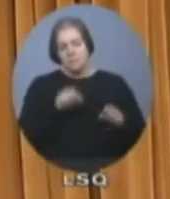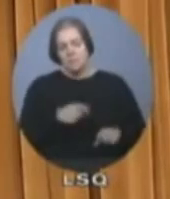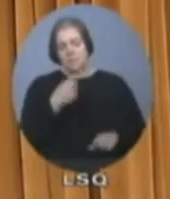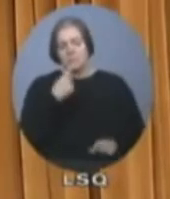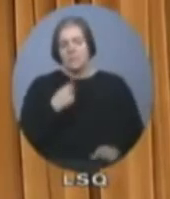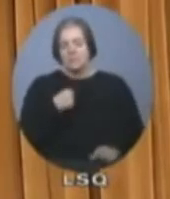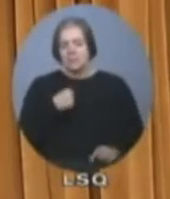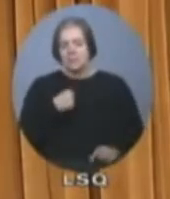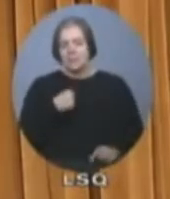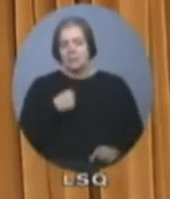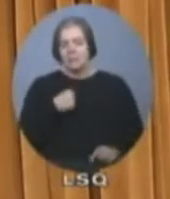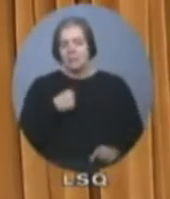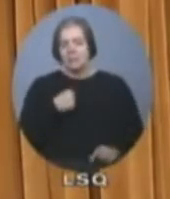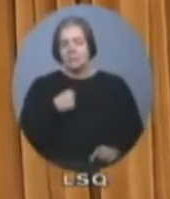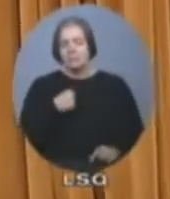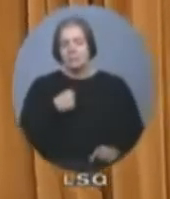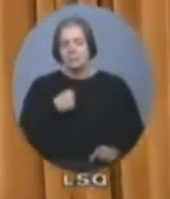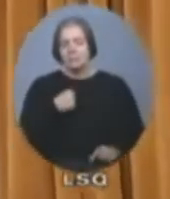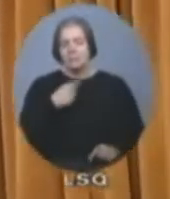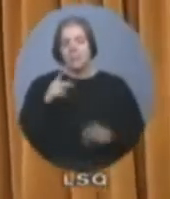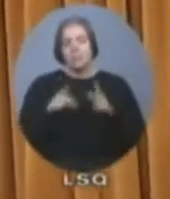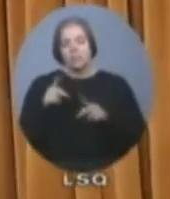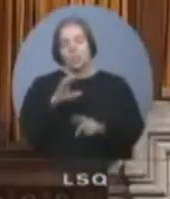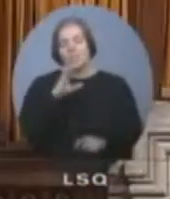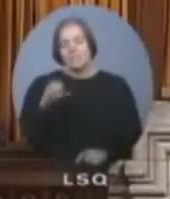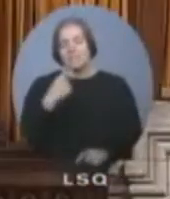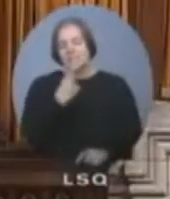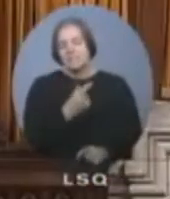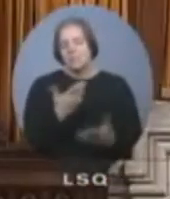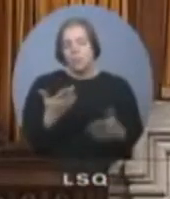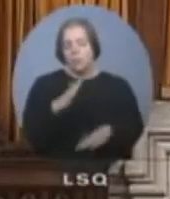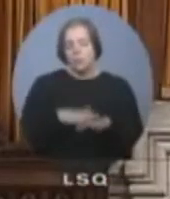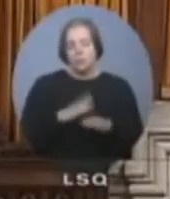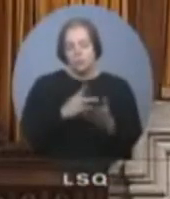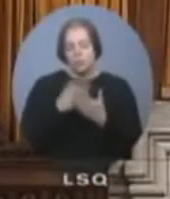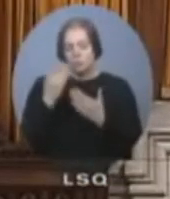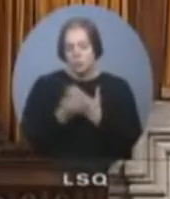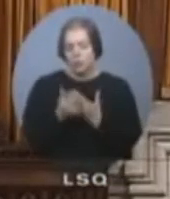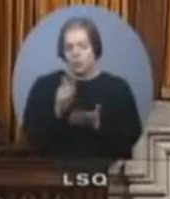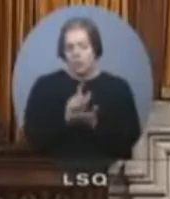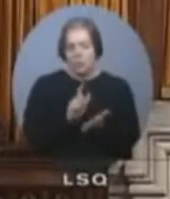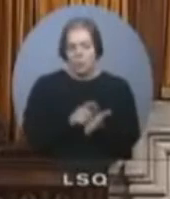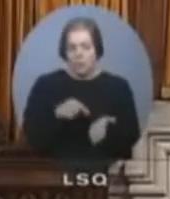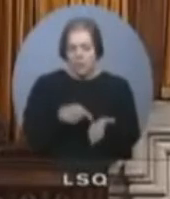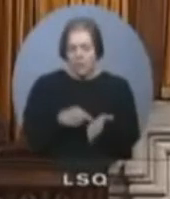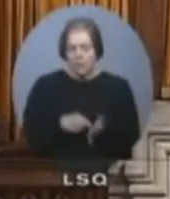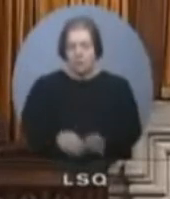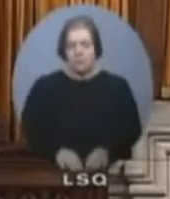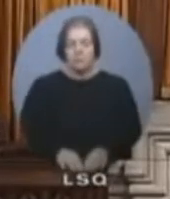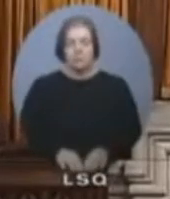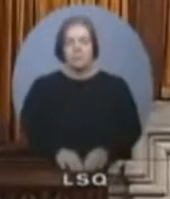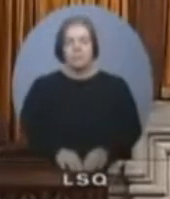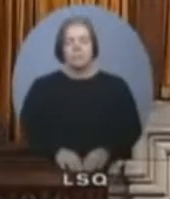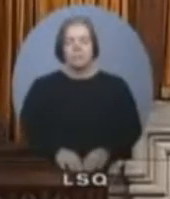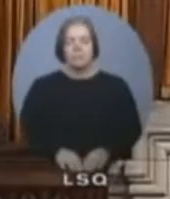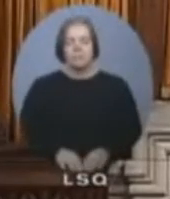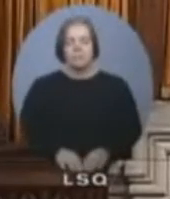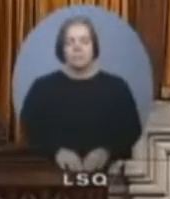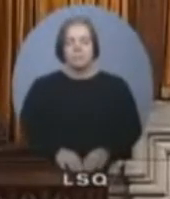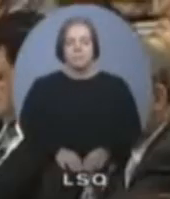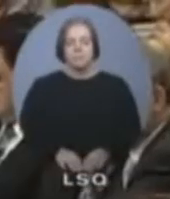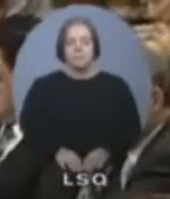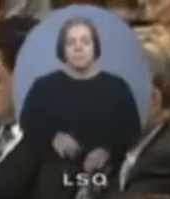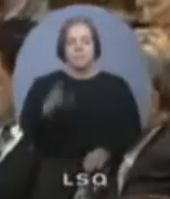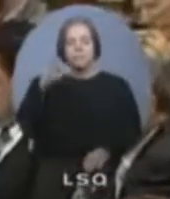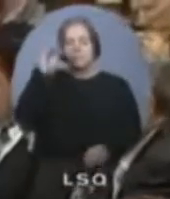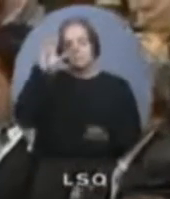away from the prisoners? The Minister of Human Resources and Skills Development. Mr. Speaker, the response from Canadians